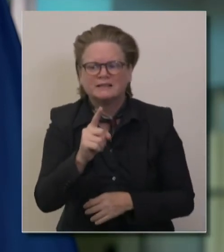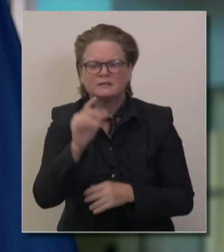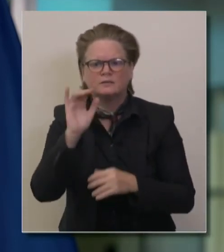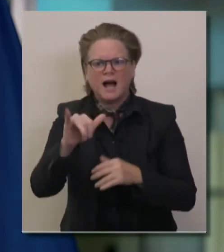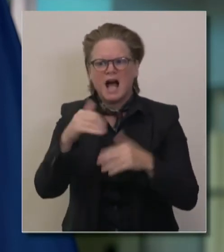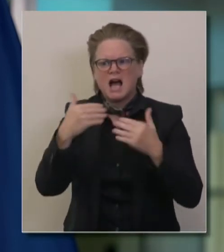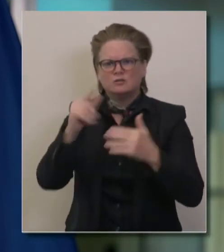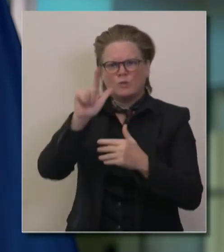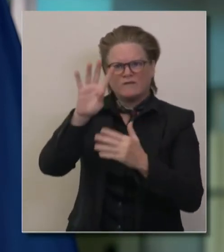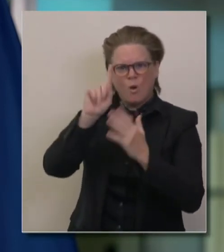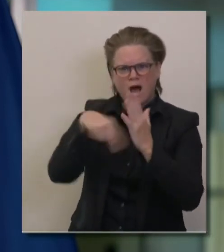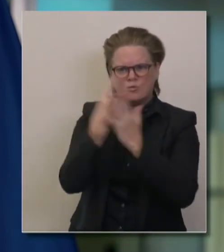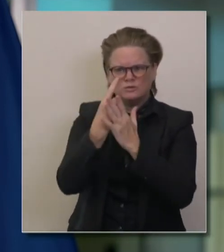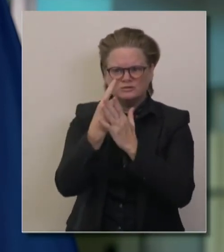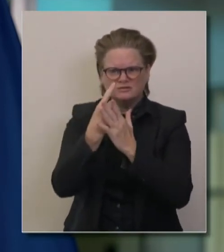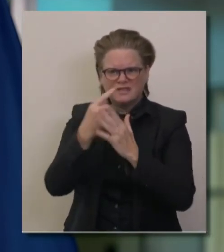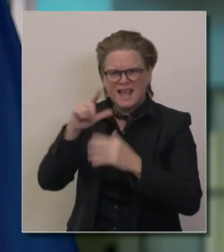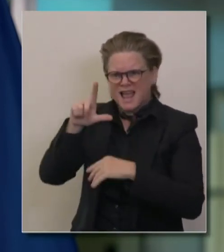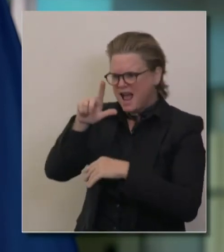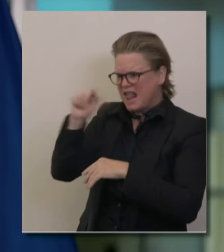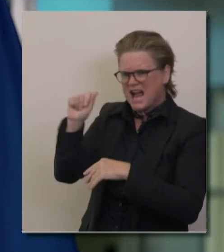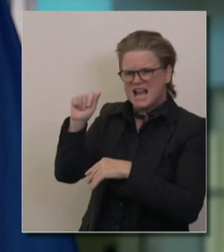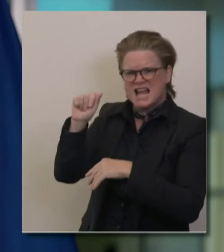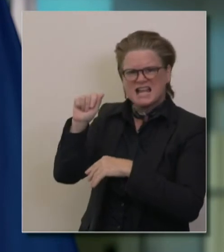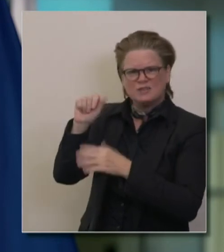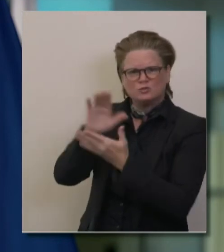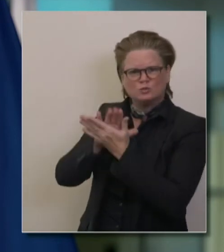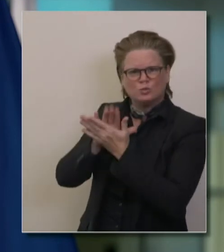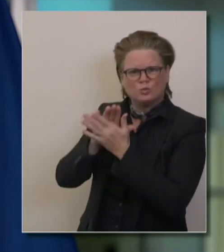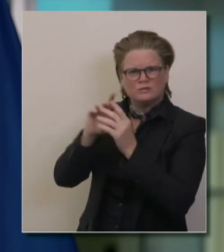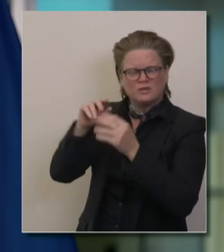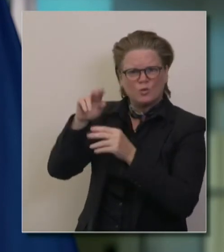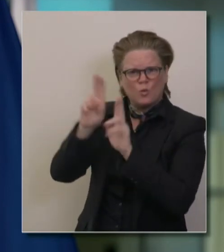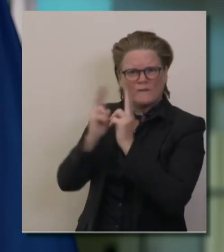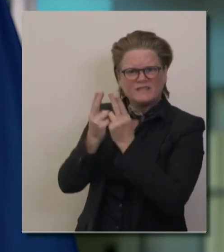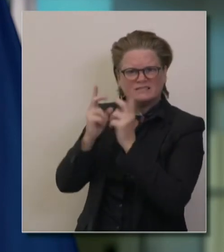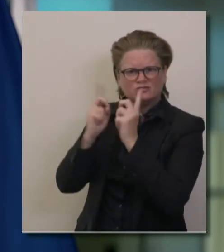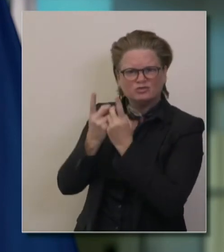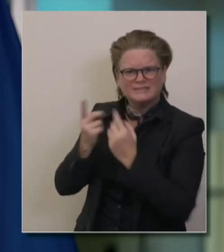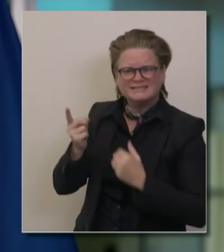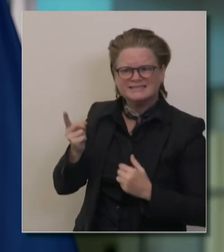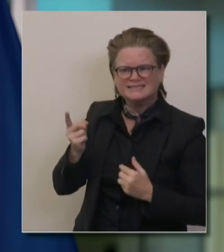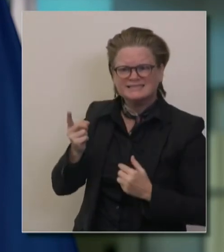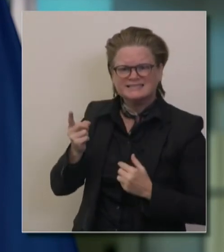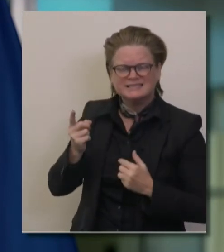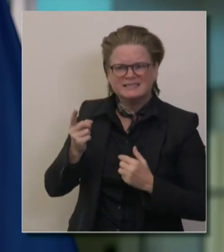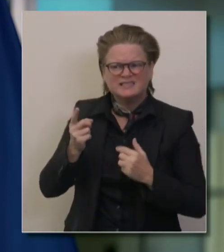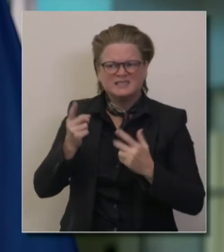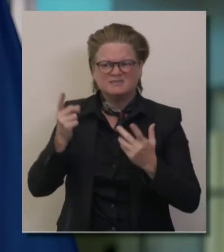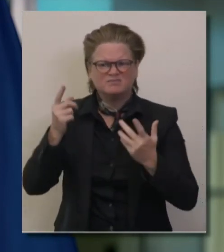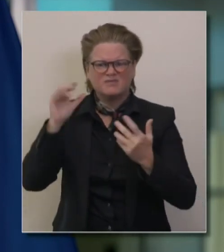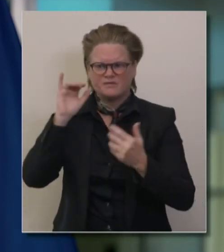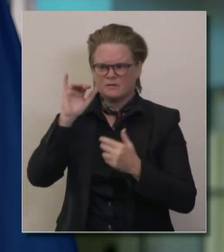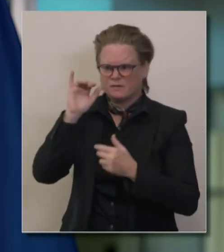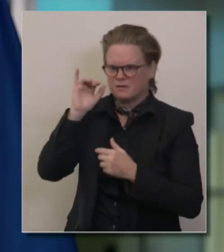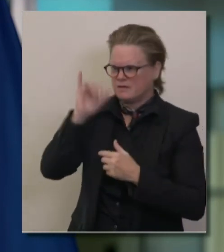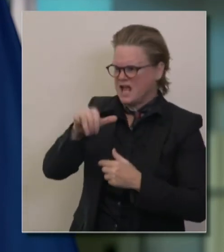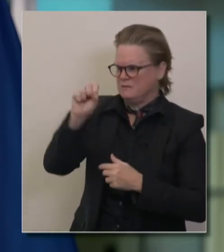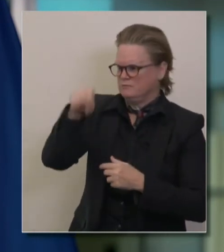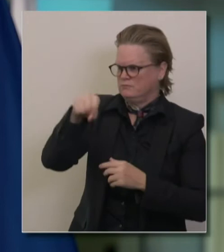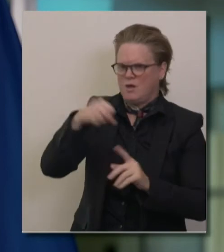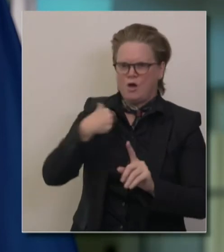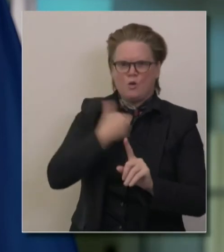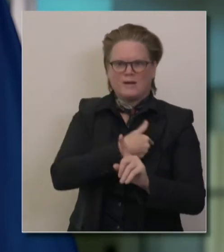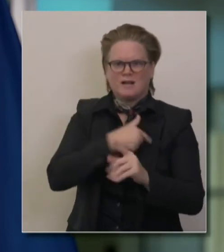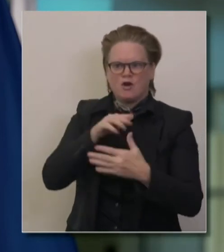District. So I hope you are disabused of that engagement and the state's approach in terms of addressing the issues of equity